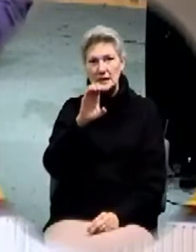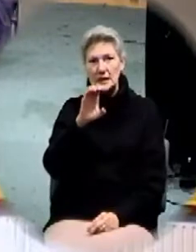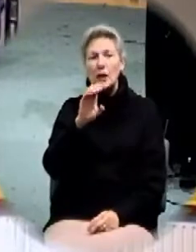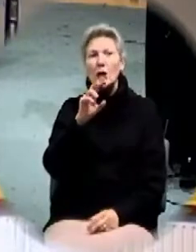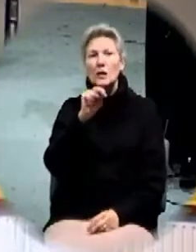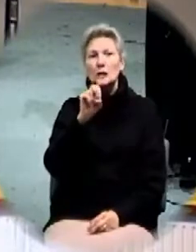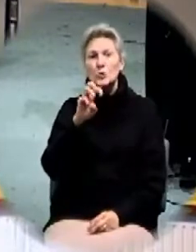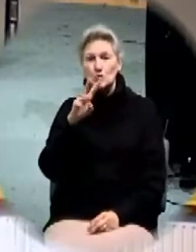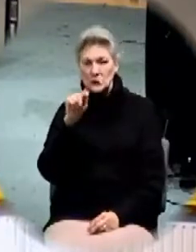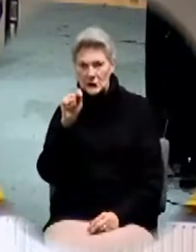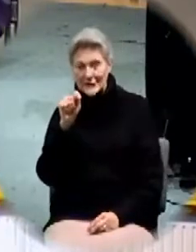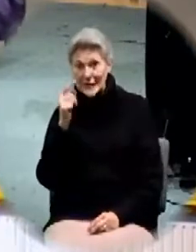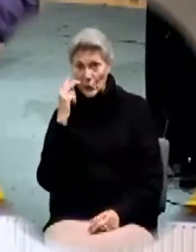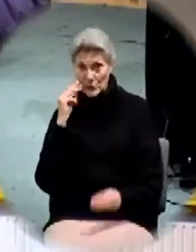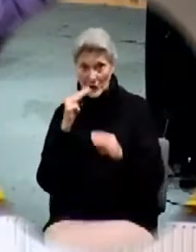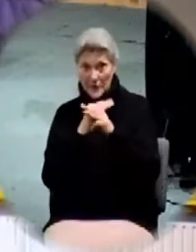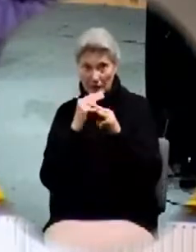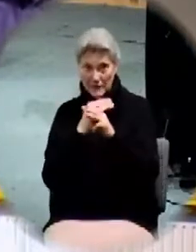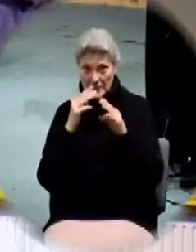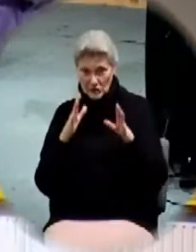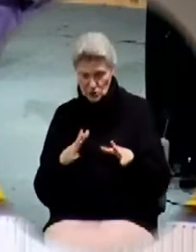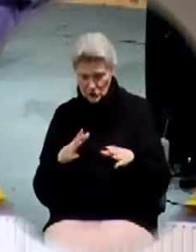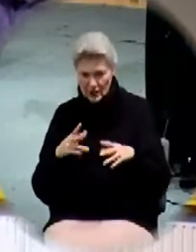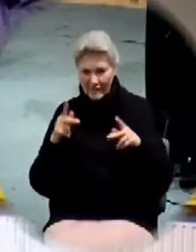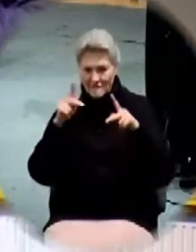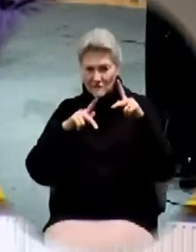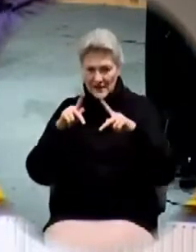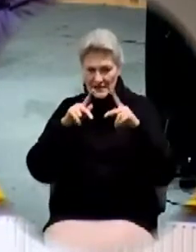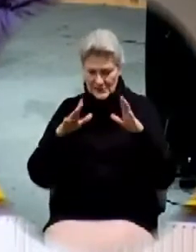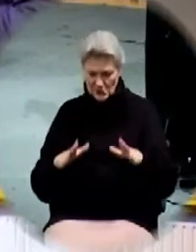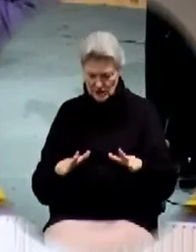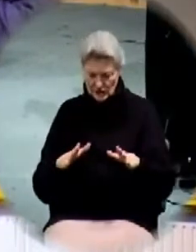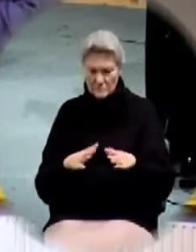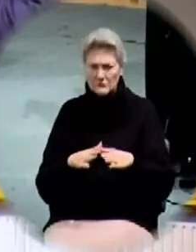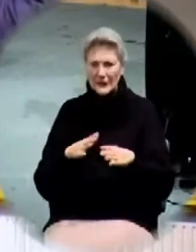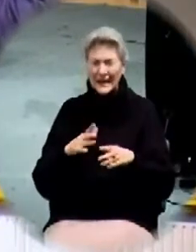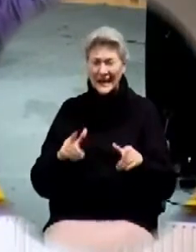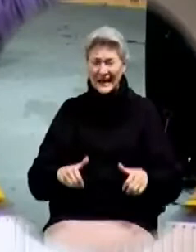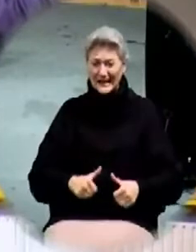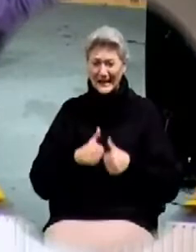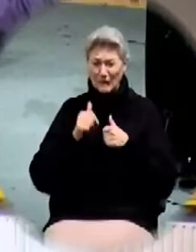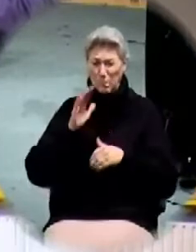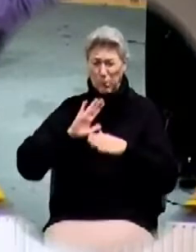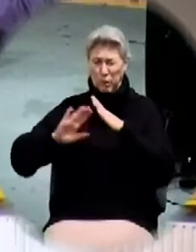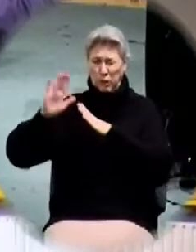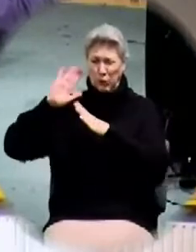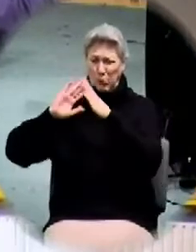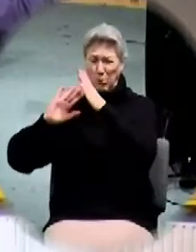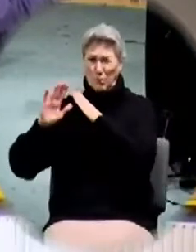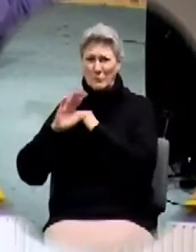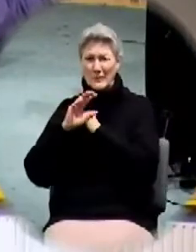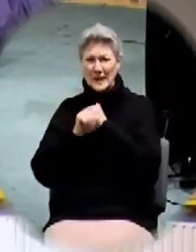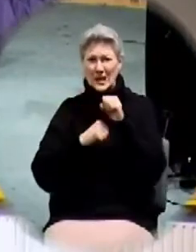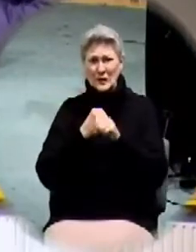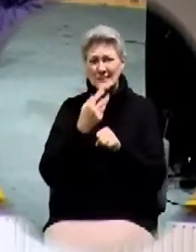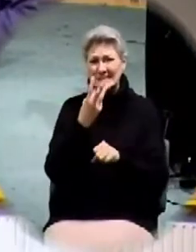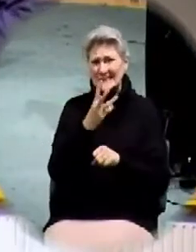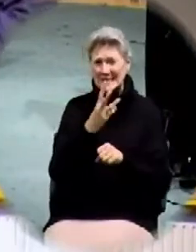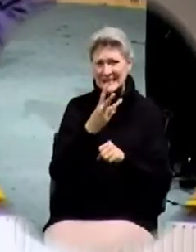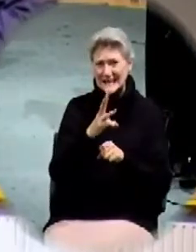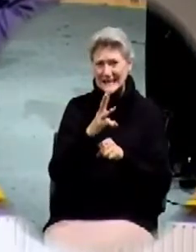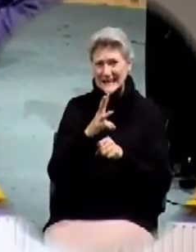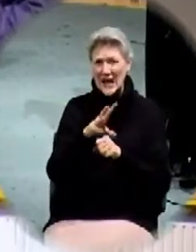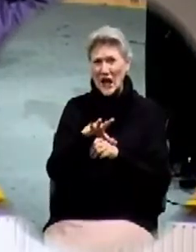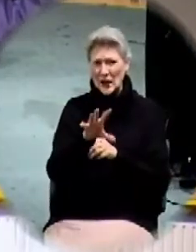mathematician. And he lived a long time ago in the 1600s. He's been referred